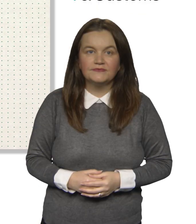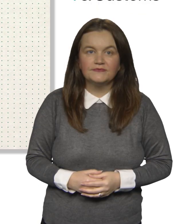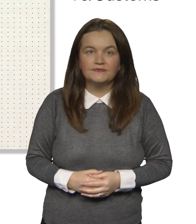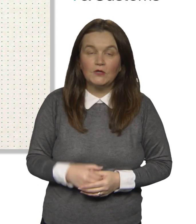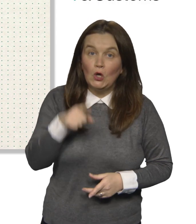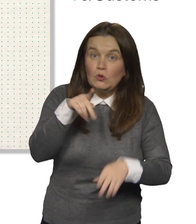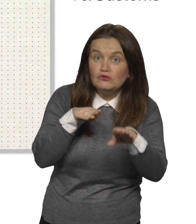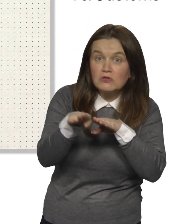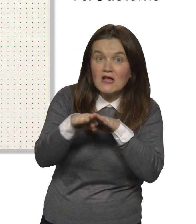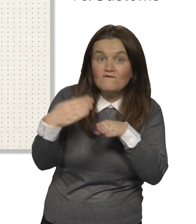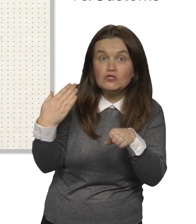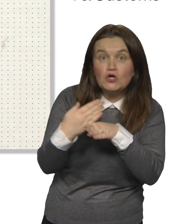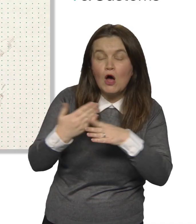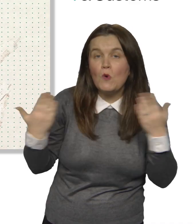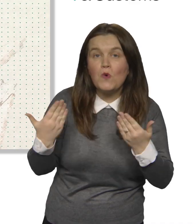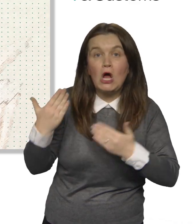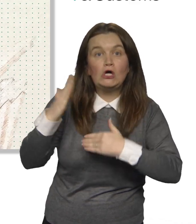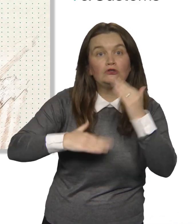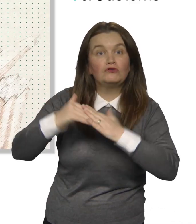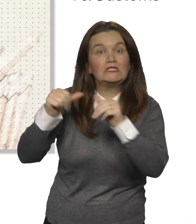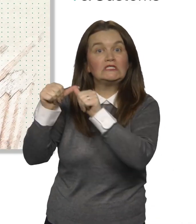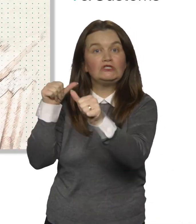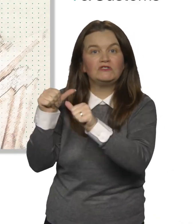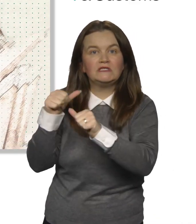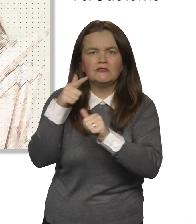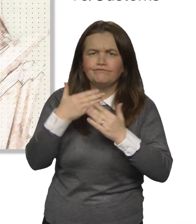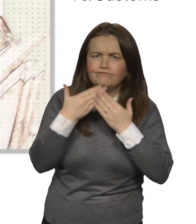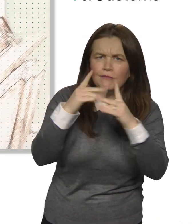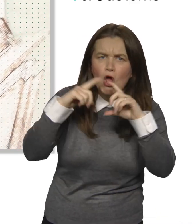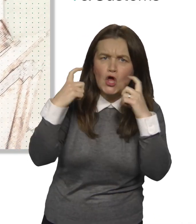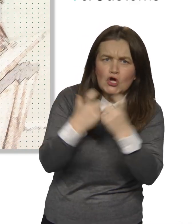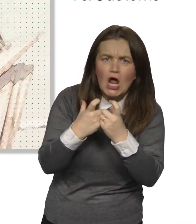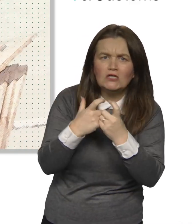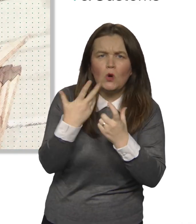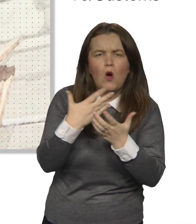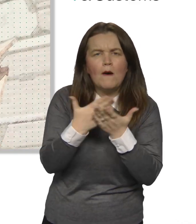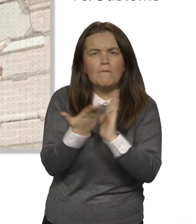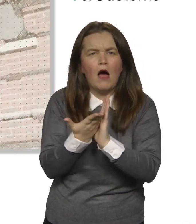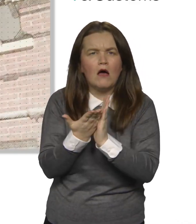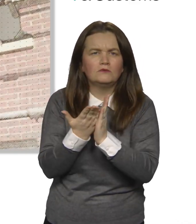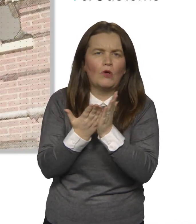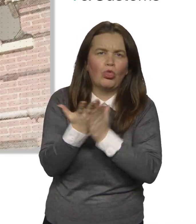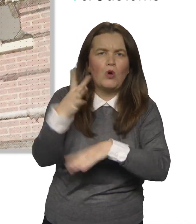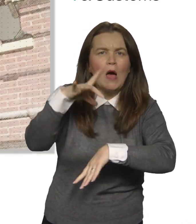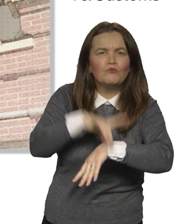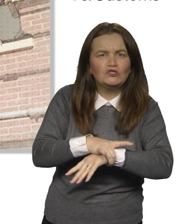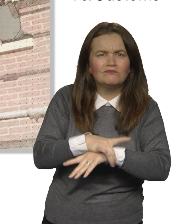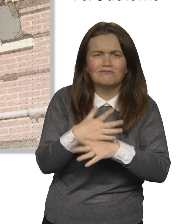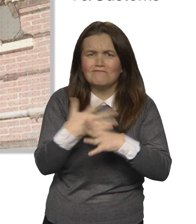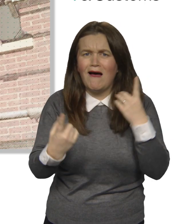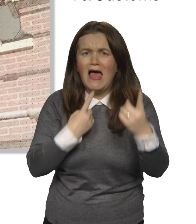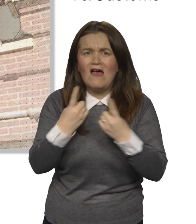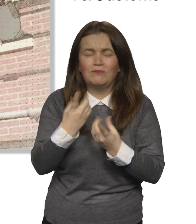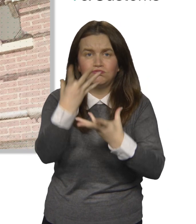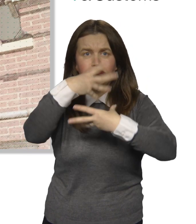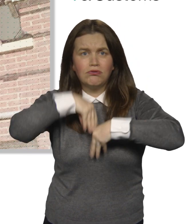Are you training for a job in the construction industry? If you're studying at college or part way through an apprenticeship, there'll be lots of information to take